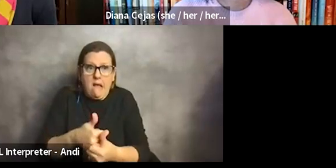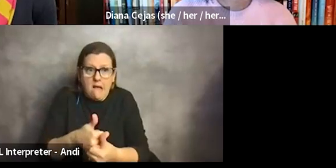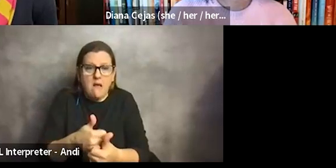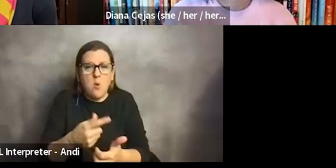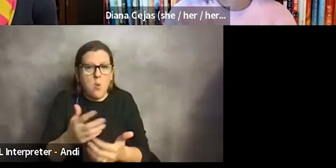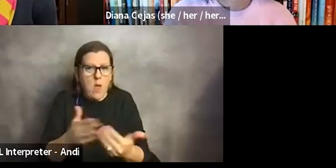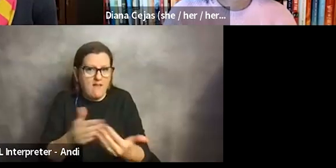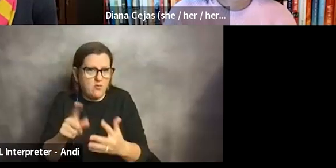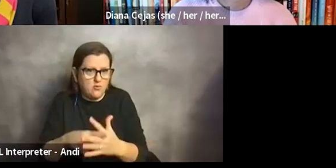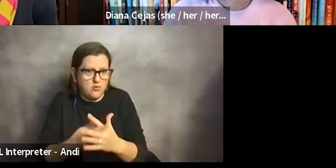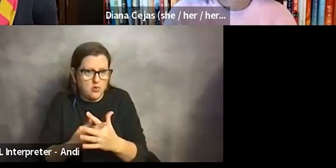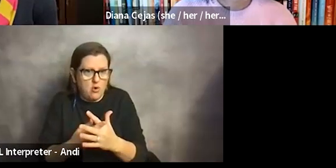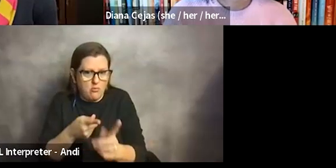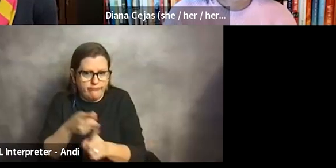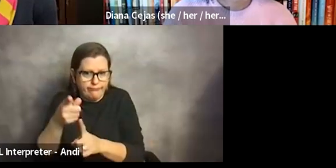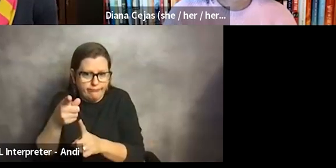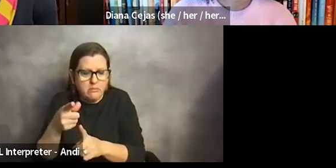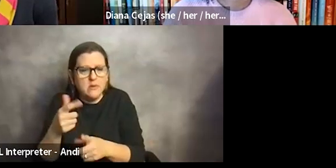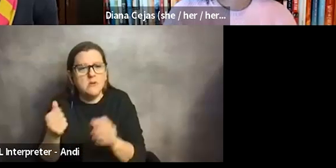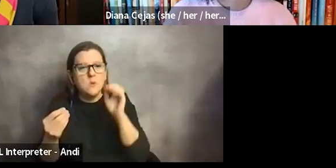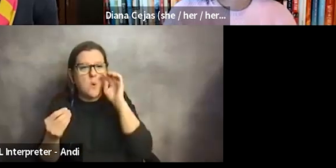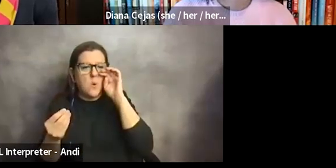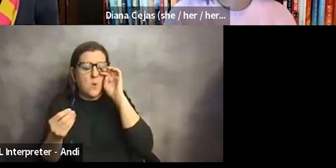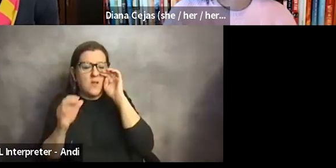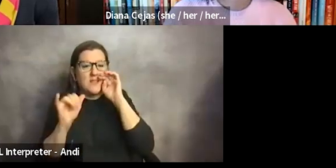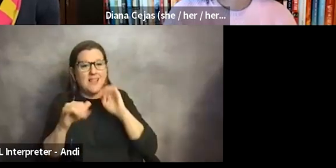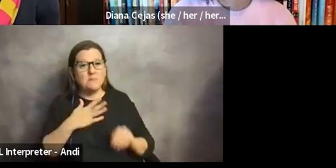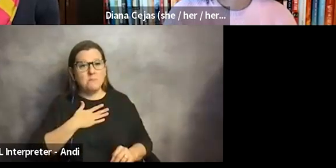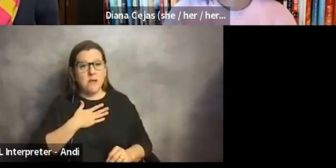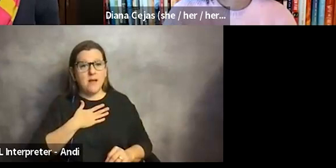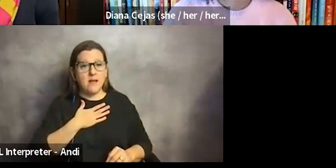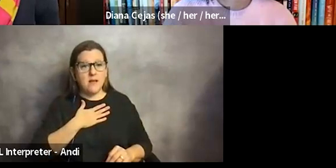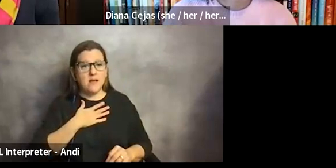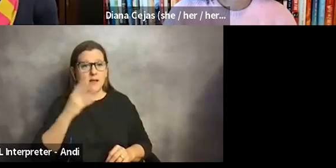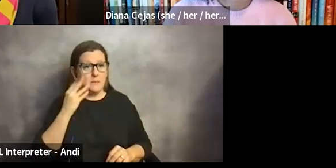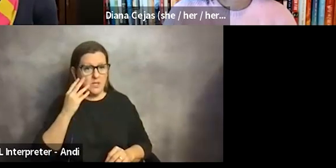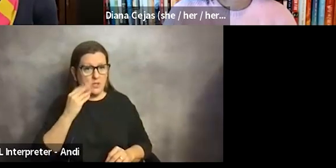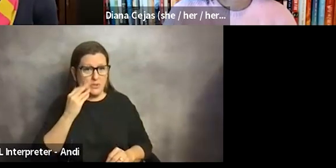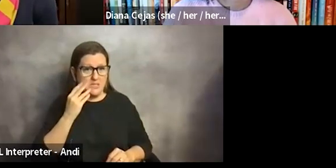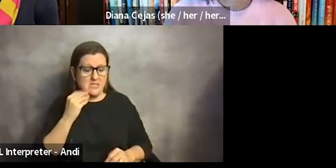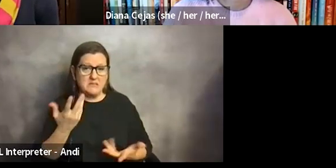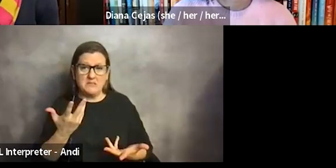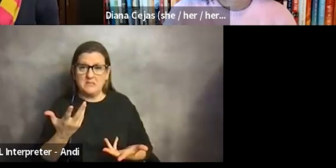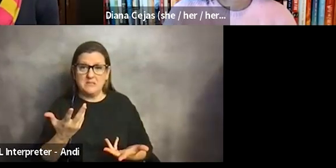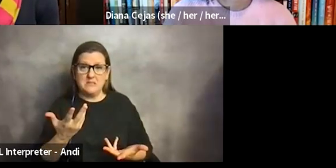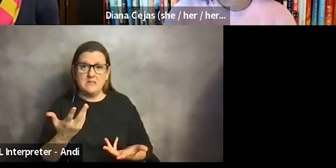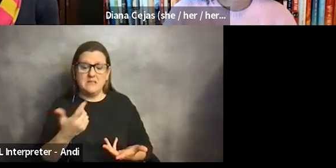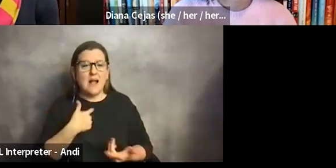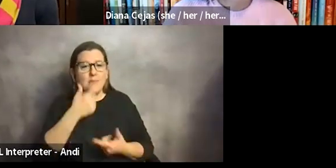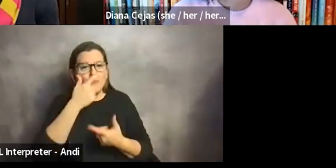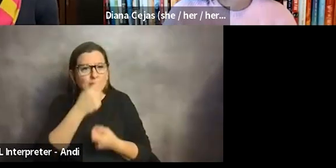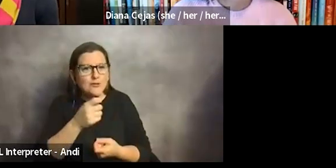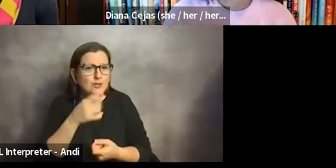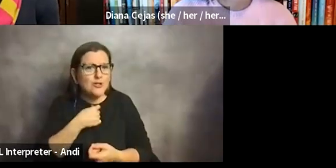you've started. So, um, that's kind of been my, uh, experience and I'm happy to, or interested to hear